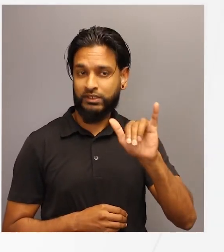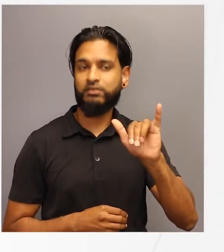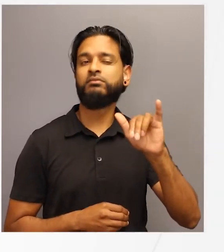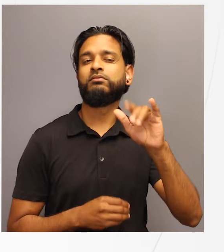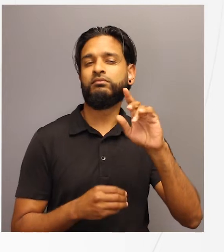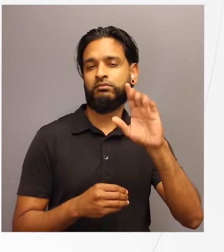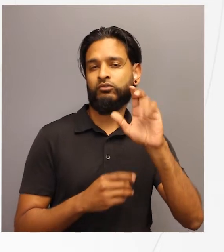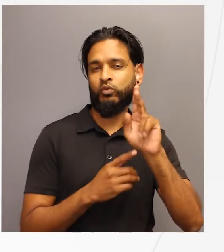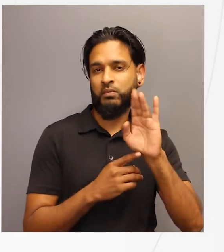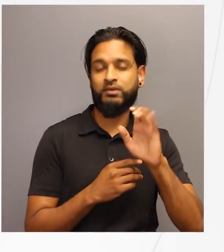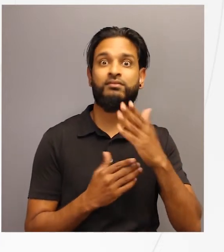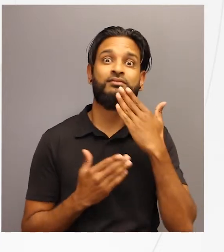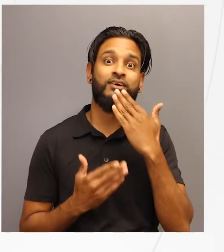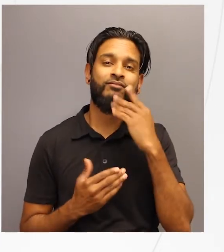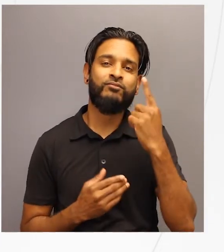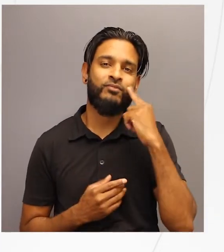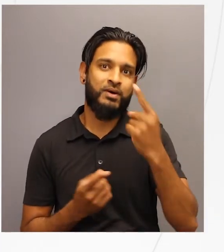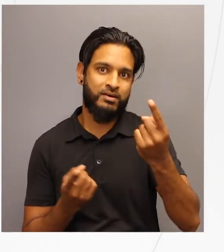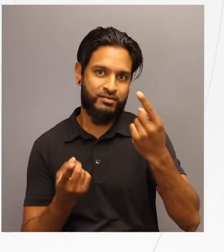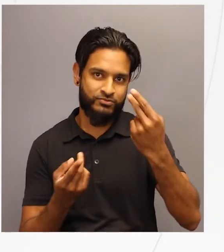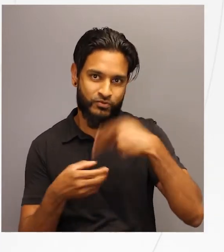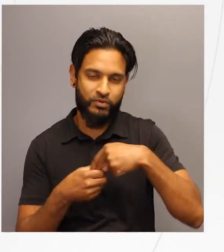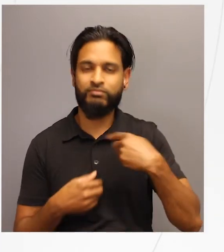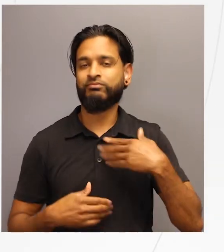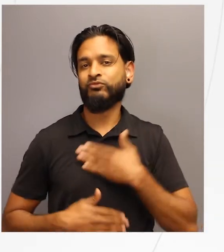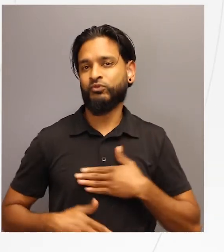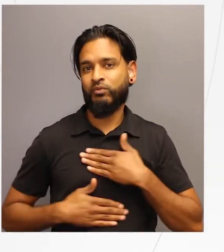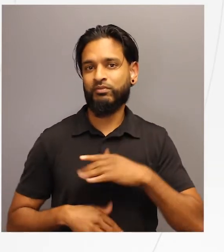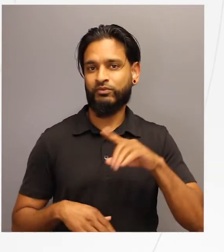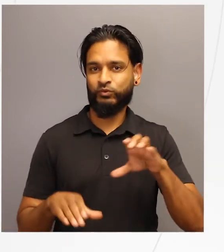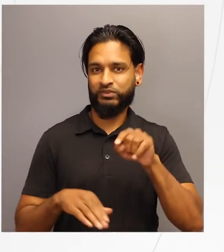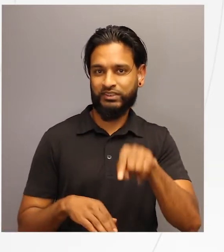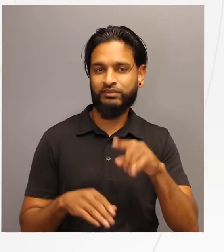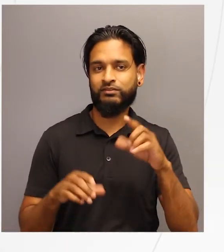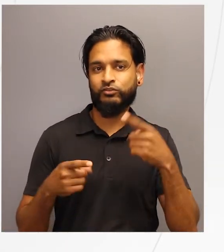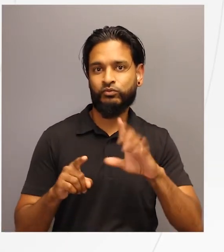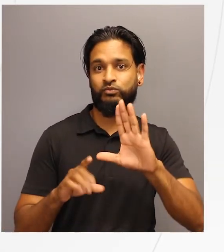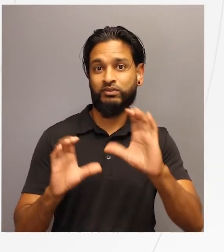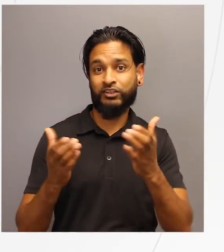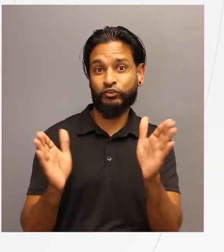Thanks for joining us today and have fun implementing this activity in your classroom.